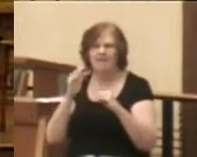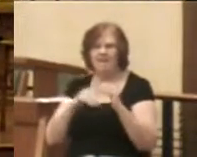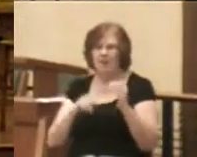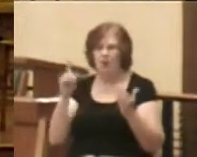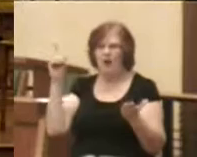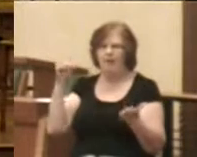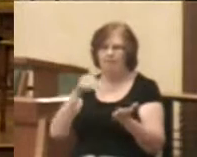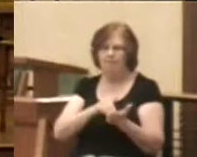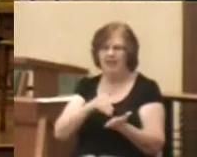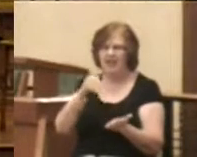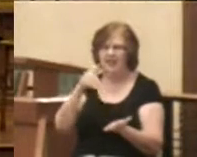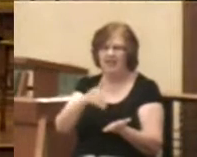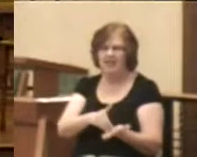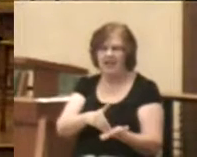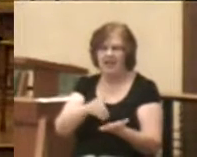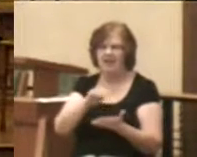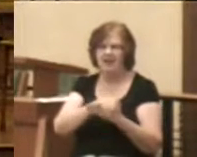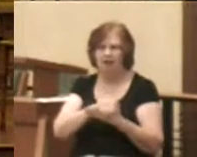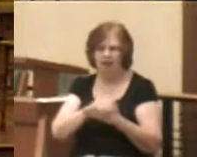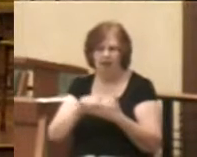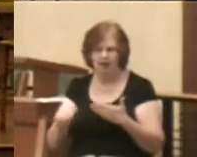dollars to construct.